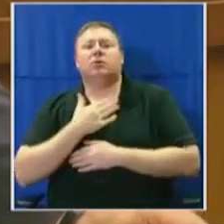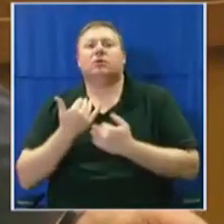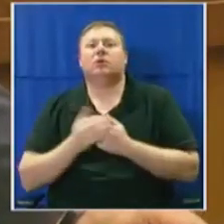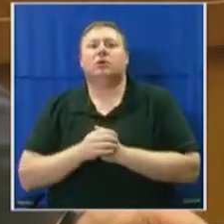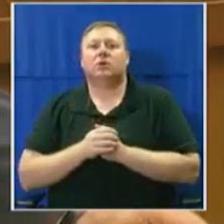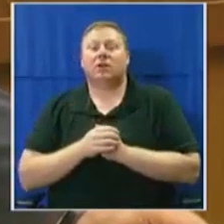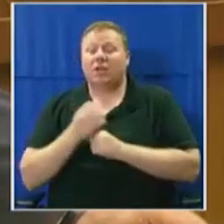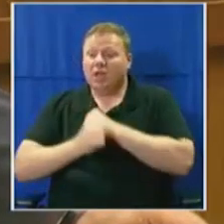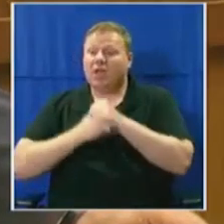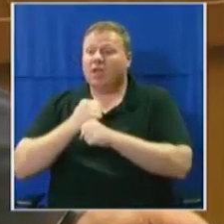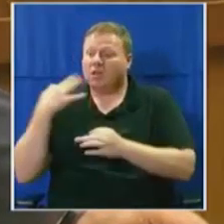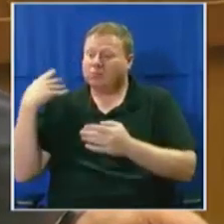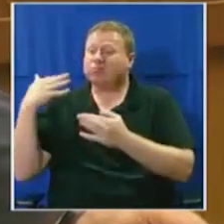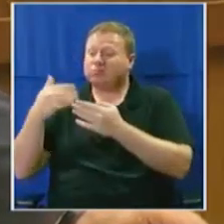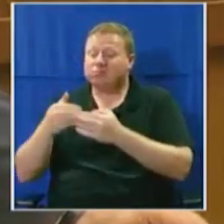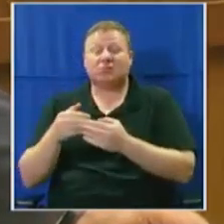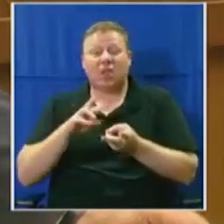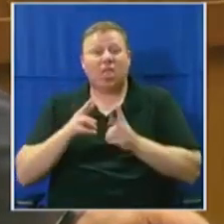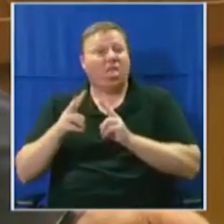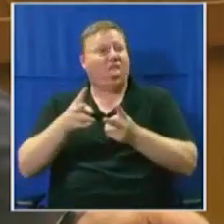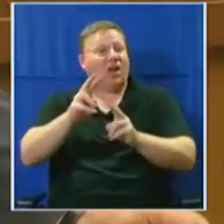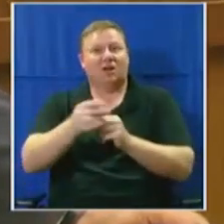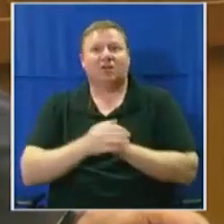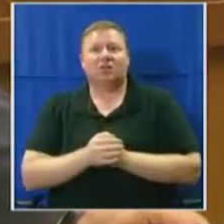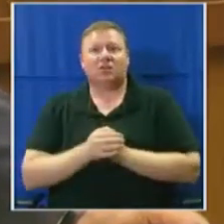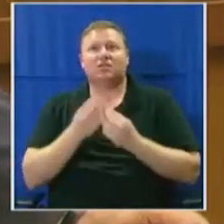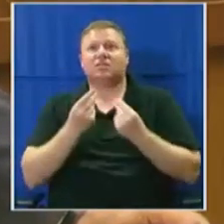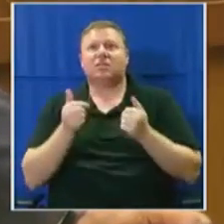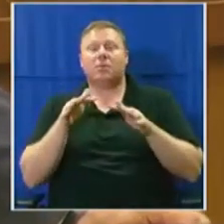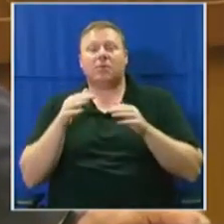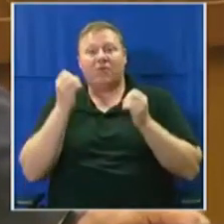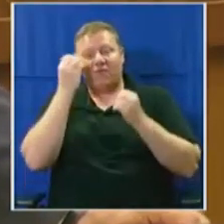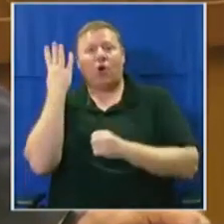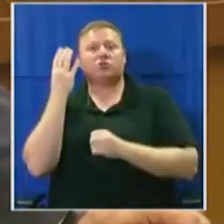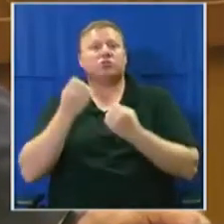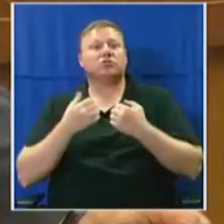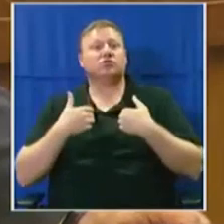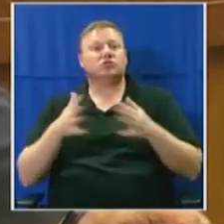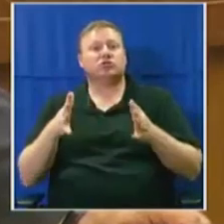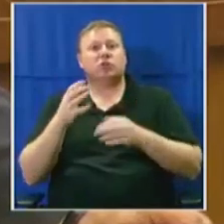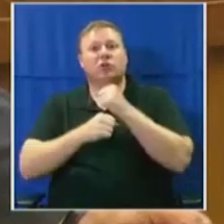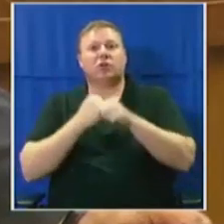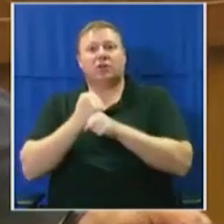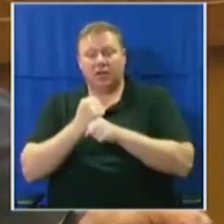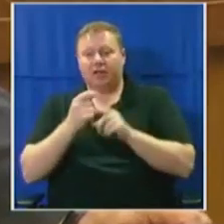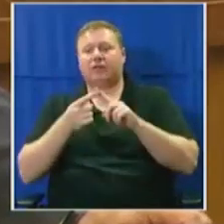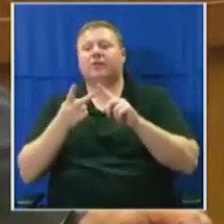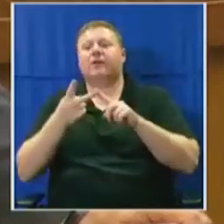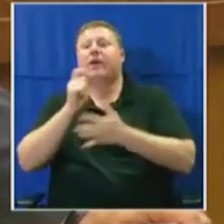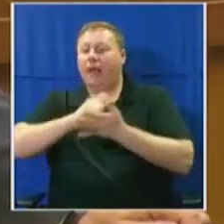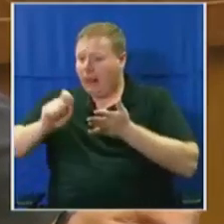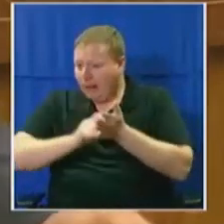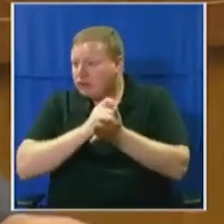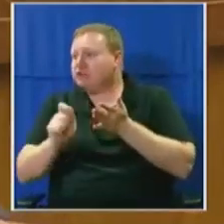milterious year we've had, Honorable Speaker, some of us may have forgotten. We started the year, and then it was election mode, and we went to an